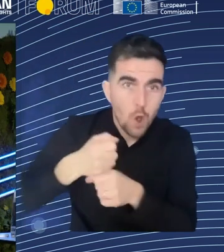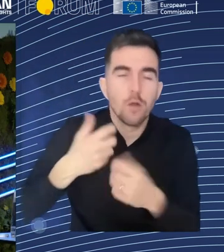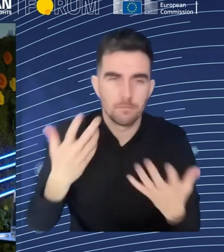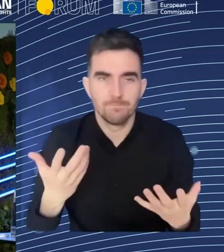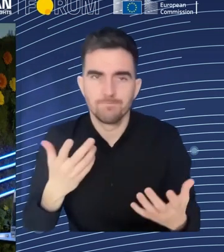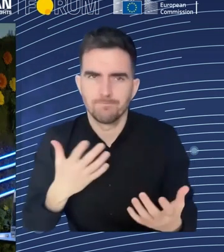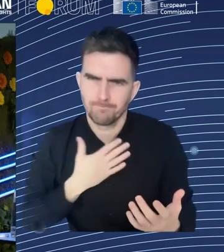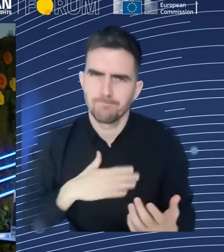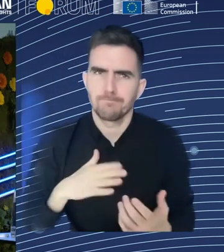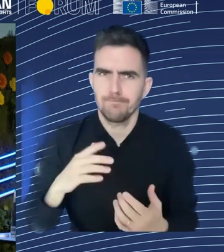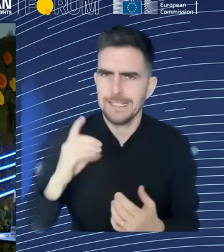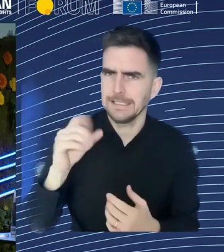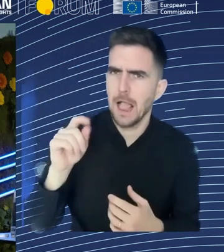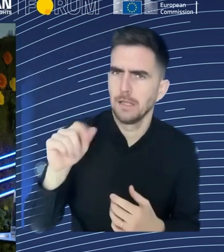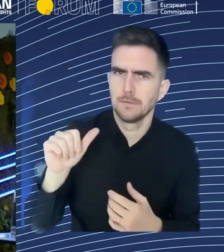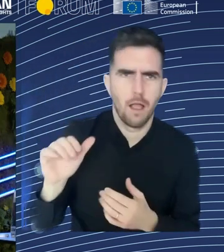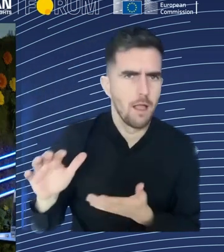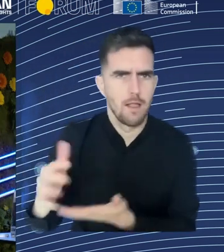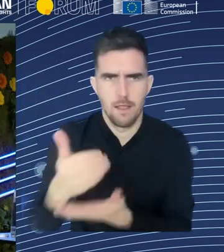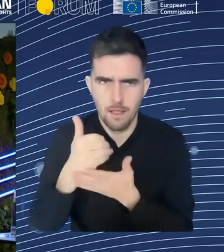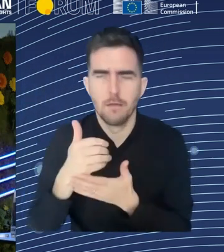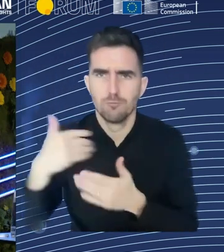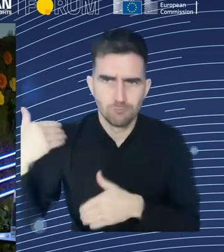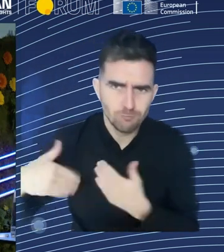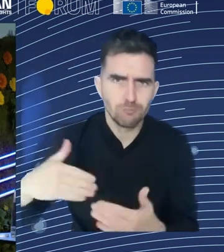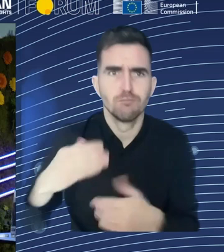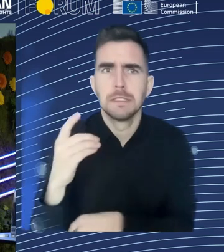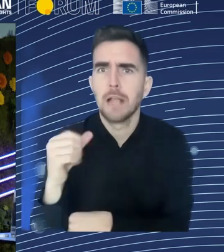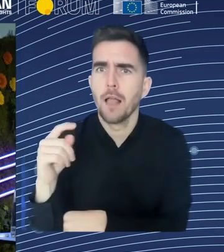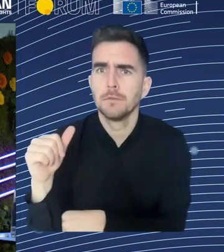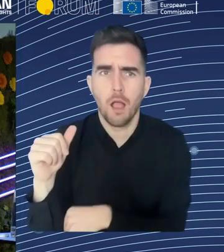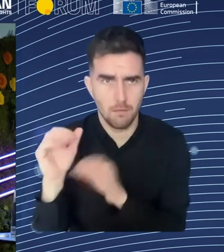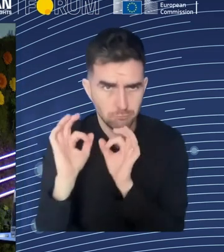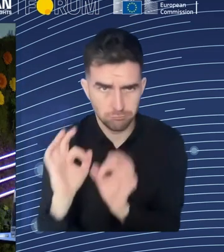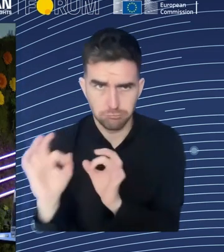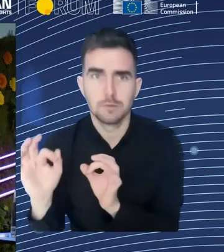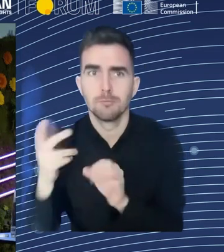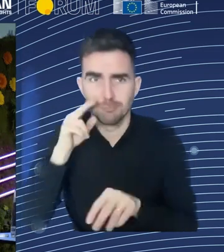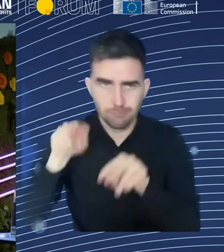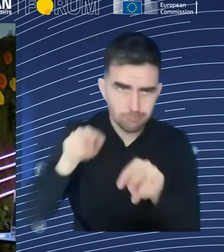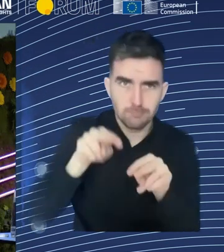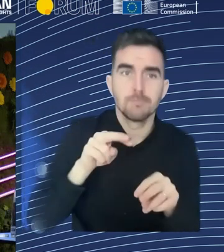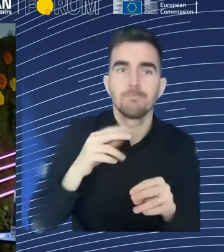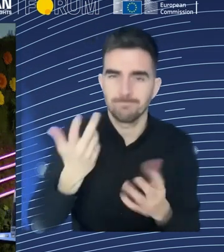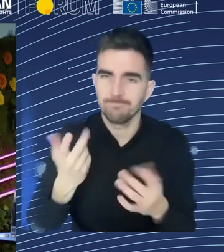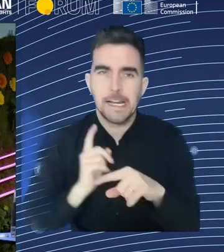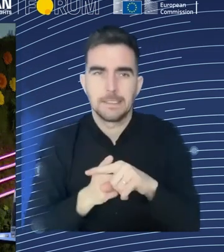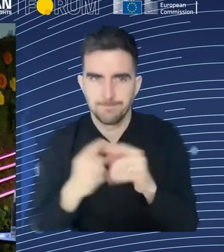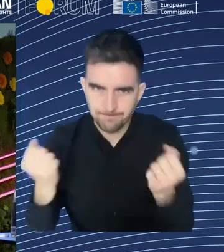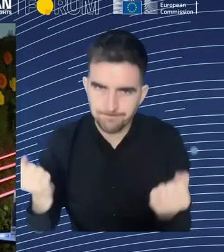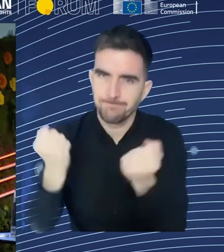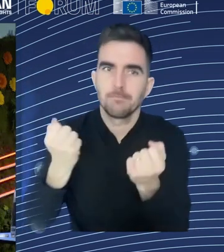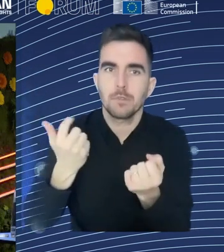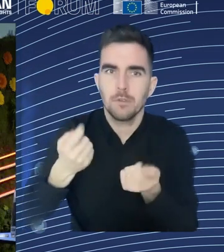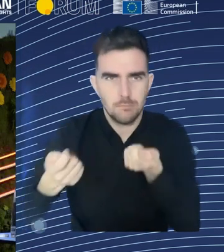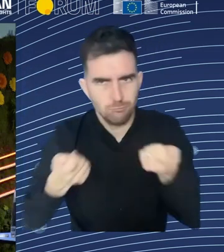work in a blueprint which we recently published, we suggested there are two big gaps in current regulatory regimes. First, the sort of massive